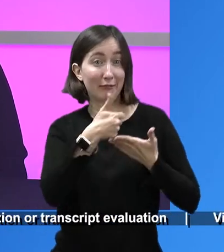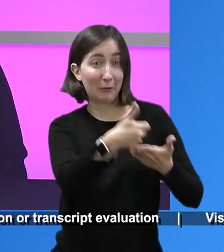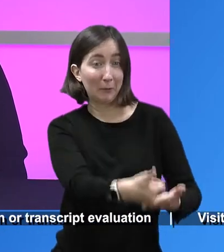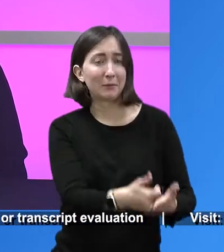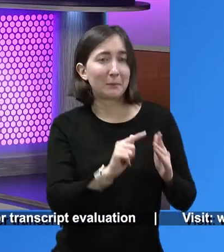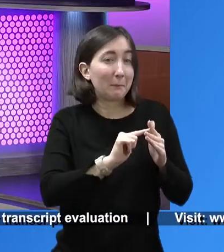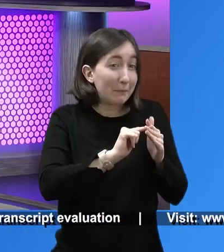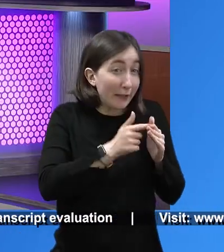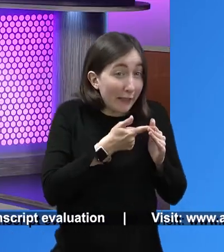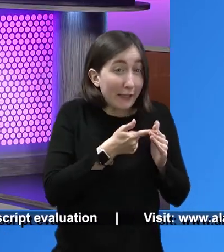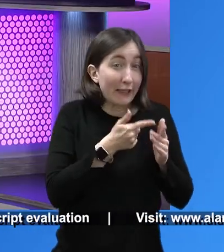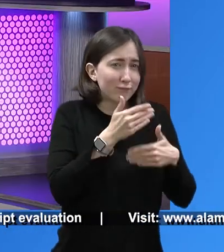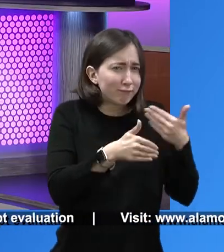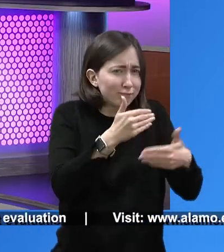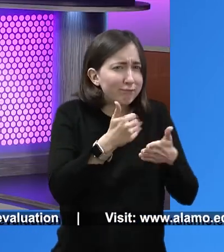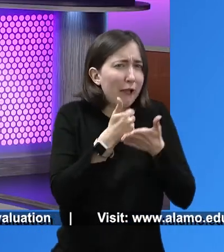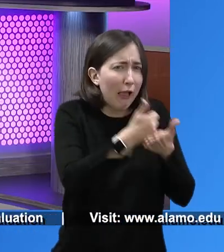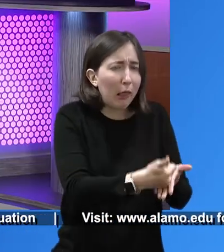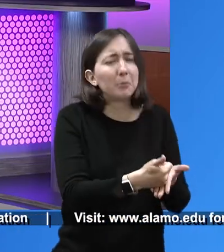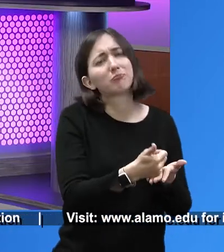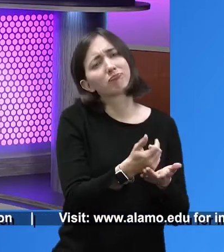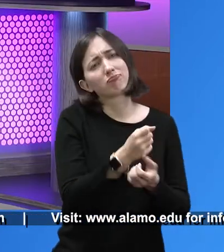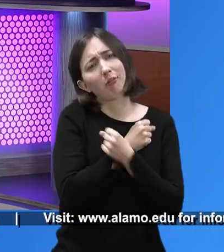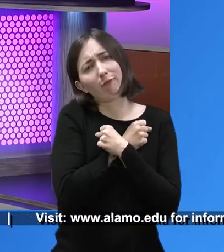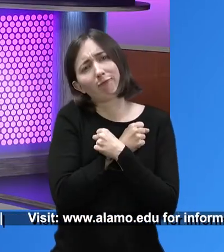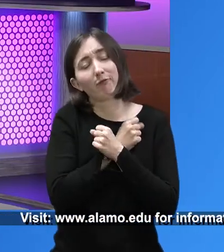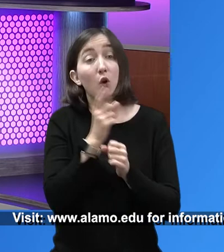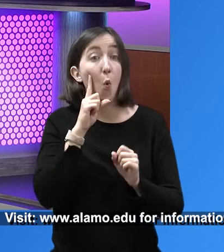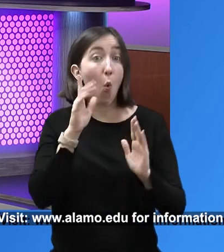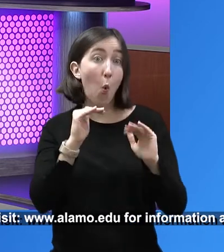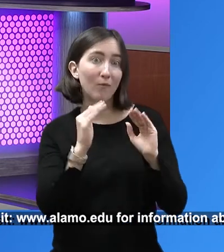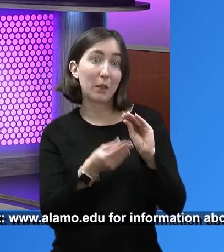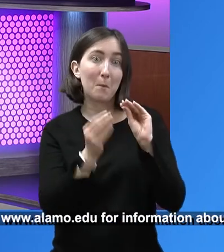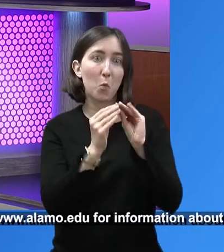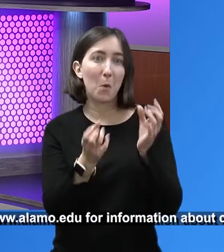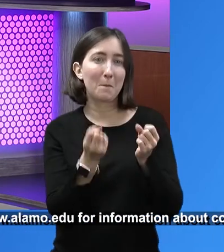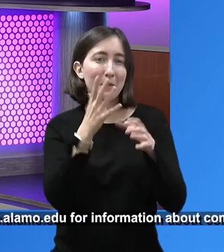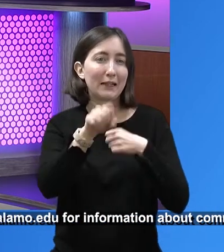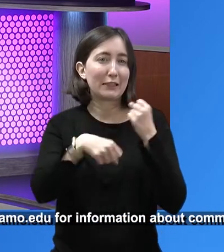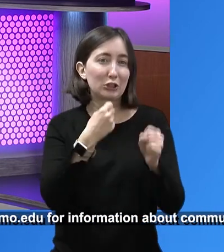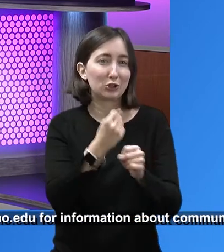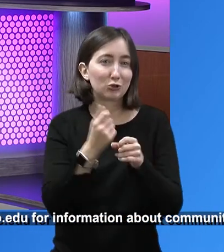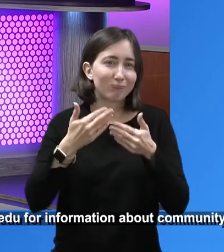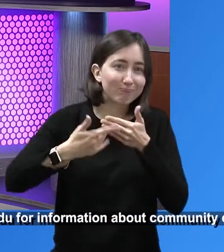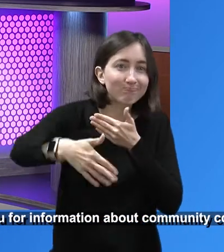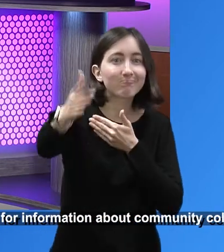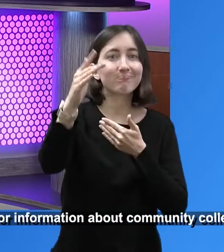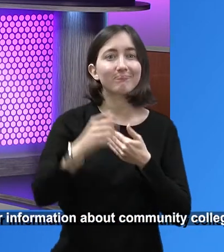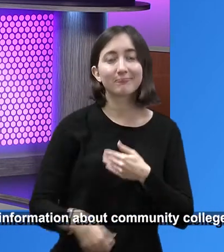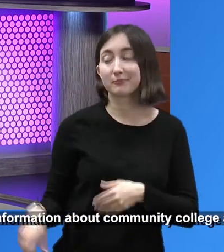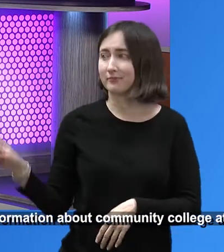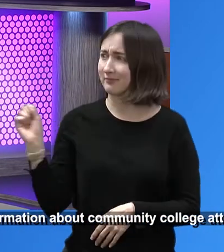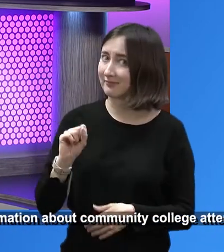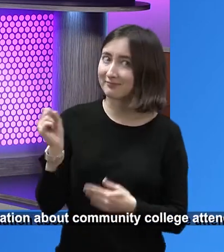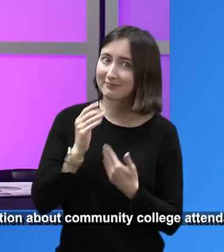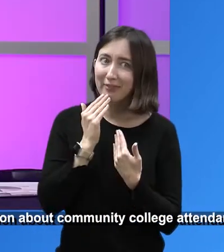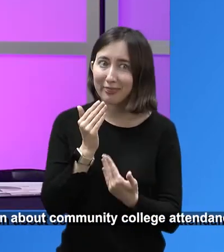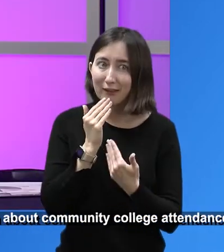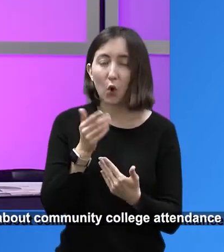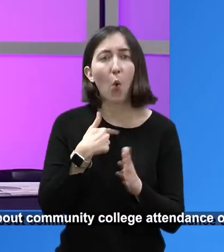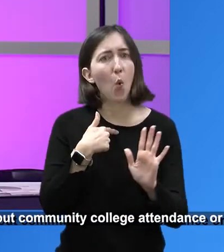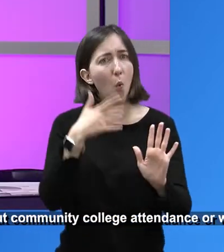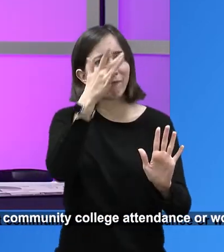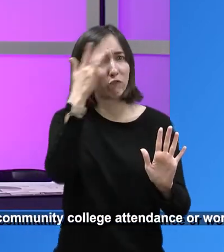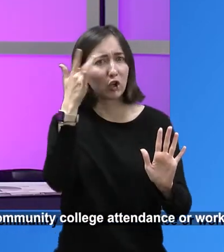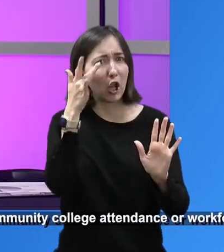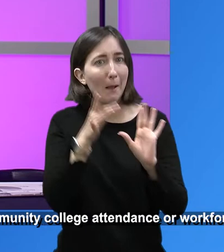great working at LIFT Fund for the last 13 years. Hopefully more. Thanks Alma. Thanks for being there. And I forgot to mention that I actually